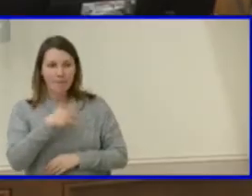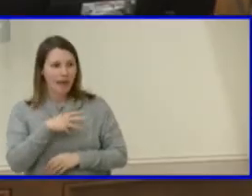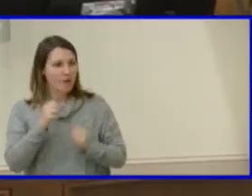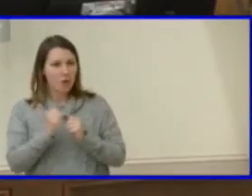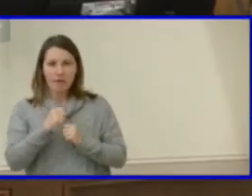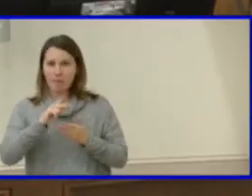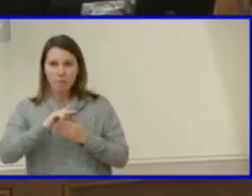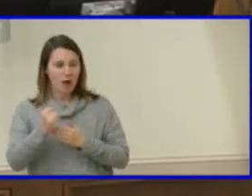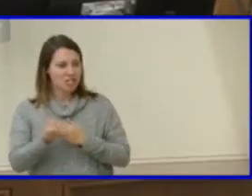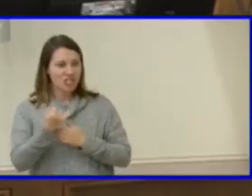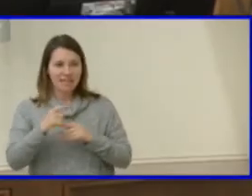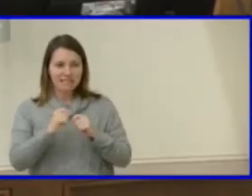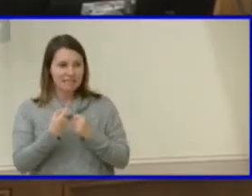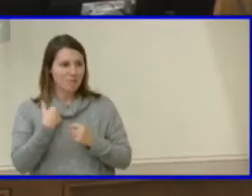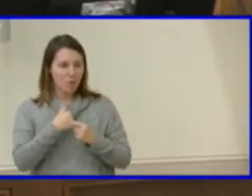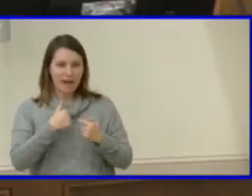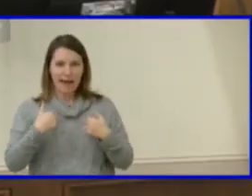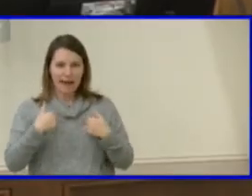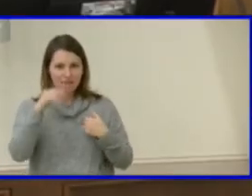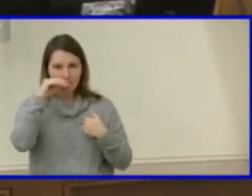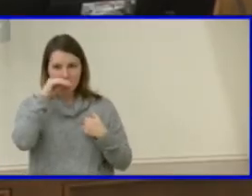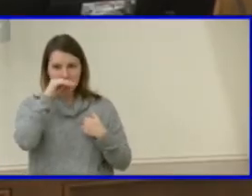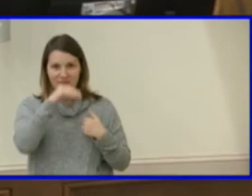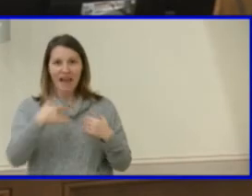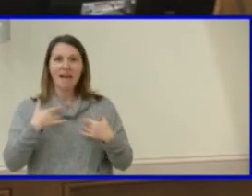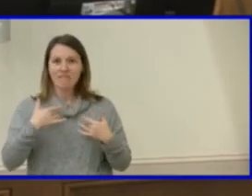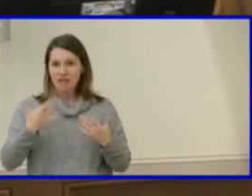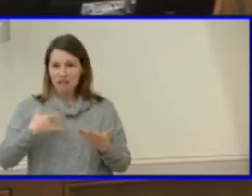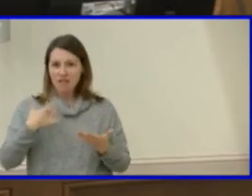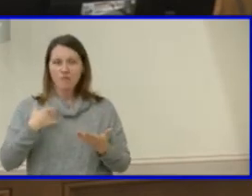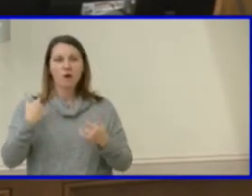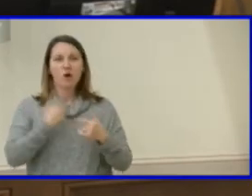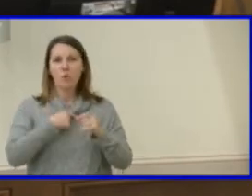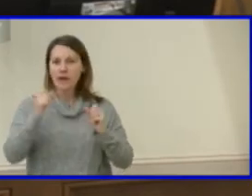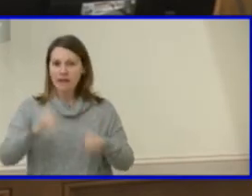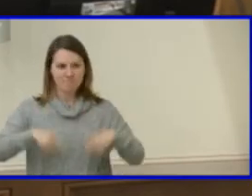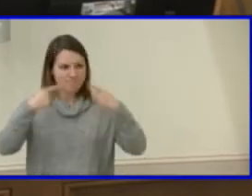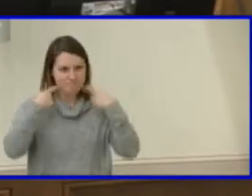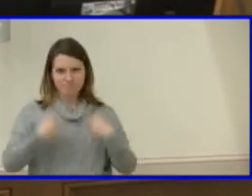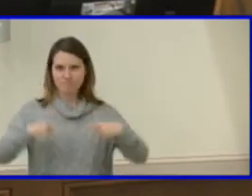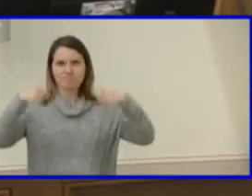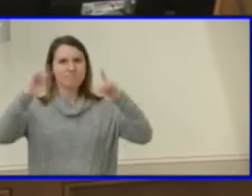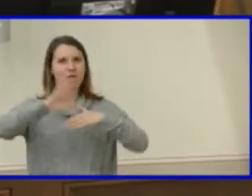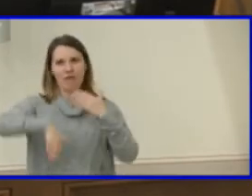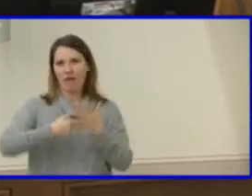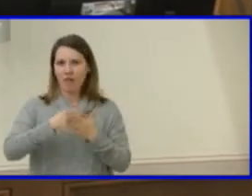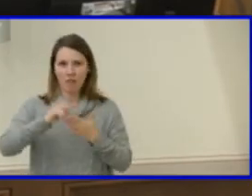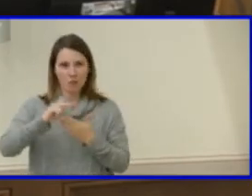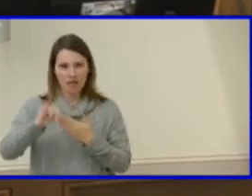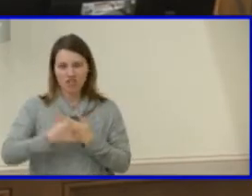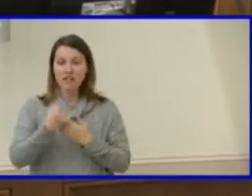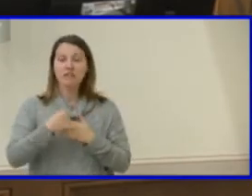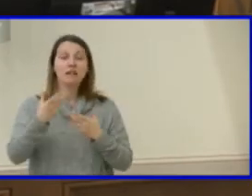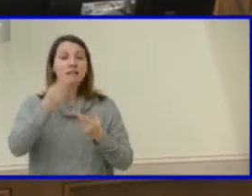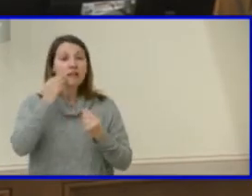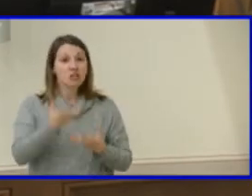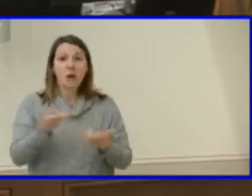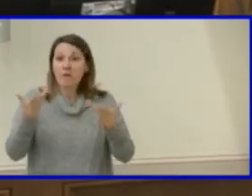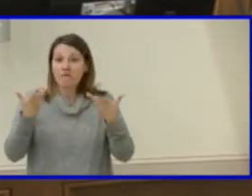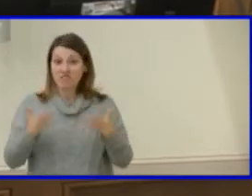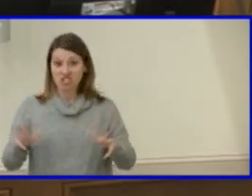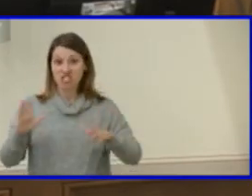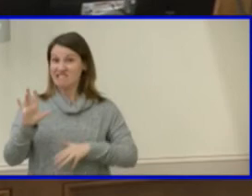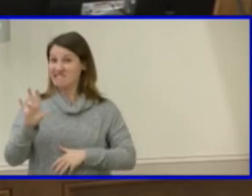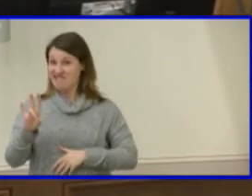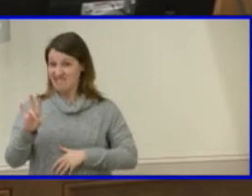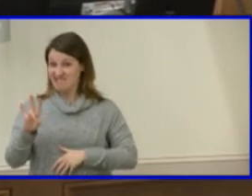team that we have i feel comfortable that we would still be able to accomplish all these projects and just reference that we did do seven projects